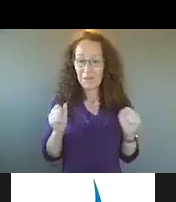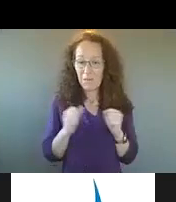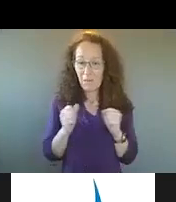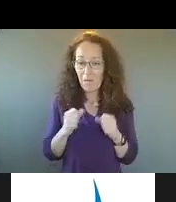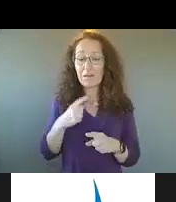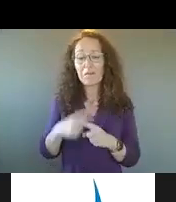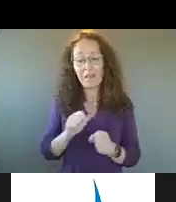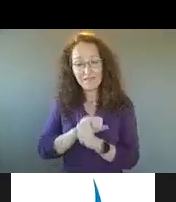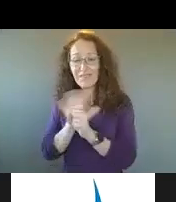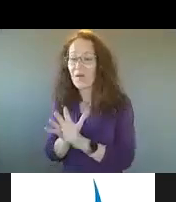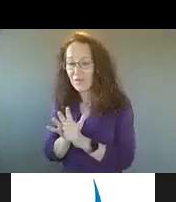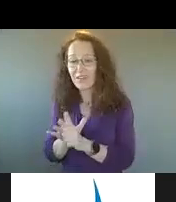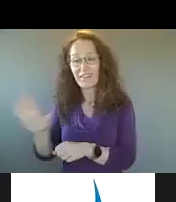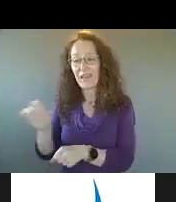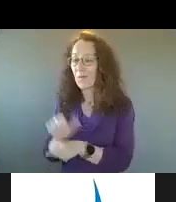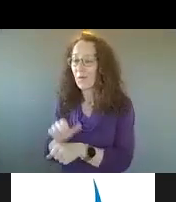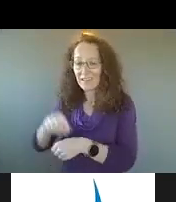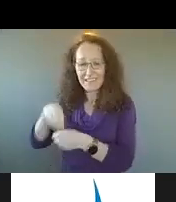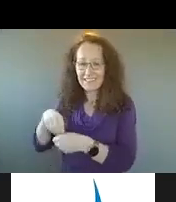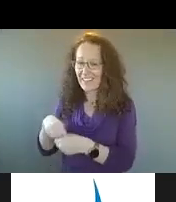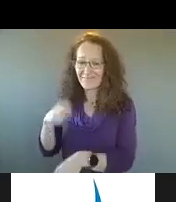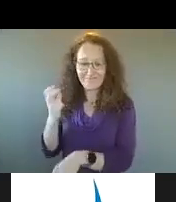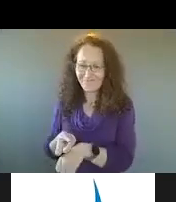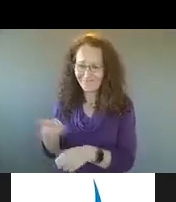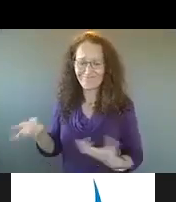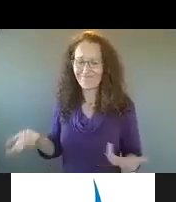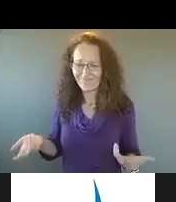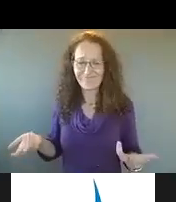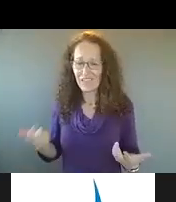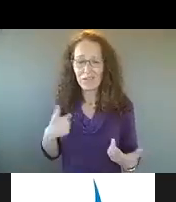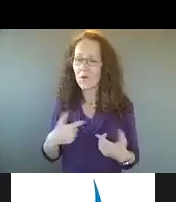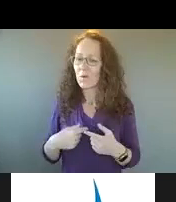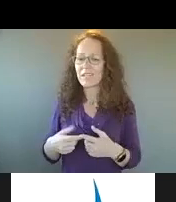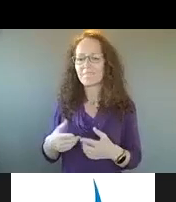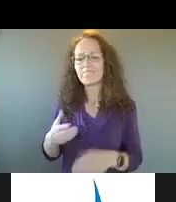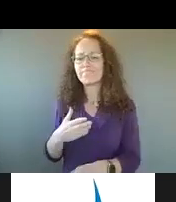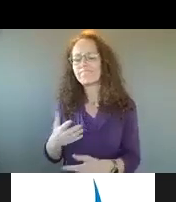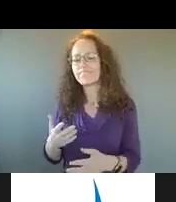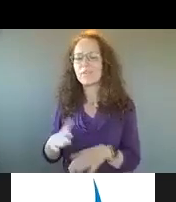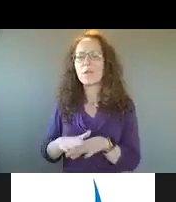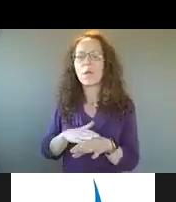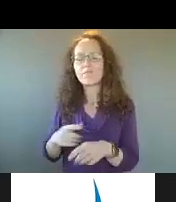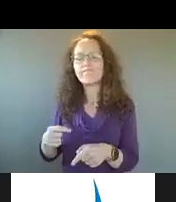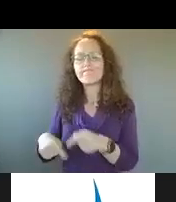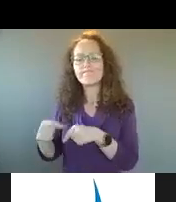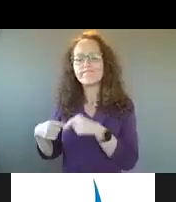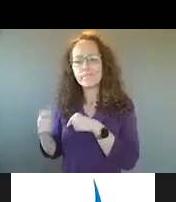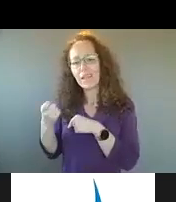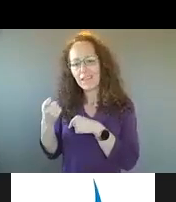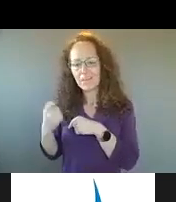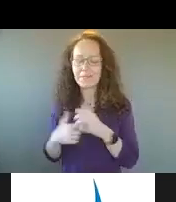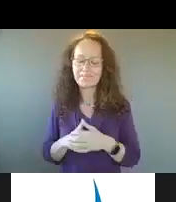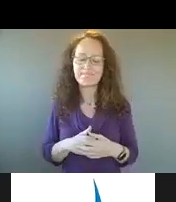indoors, we, um, did sort of, uh, roll back the program a little bit and are actually launching,